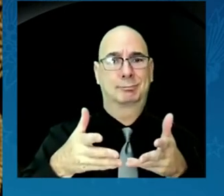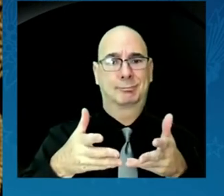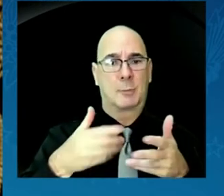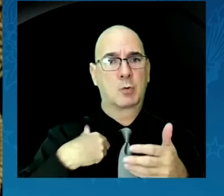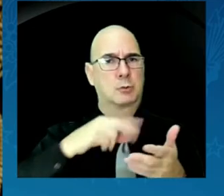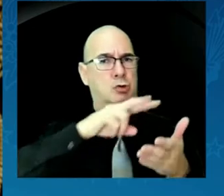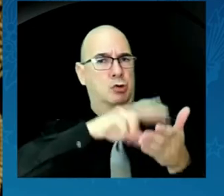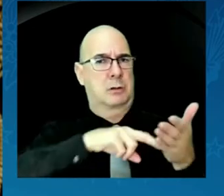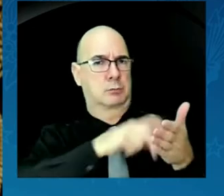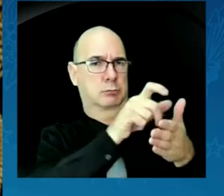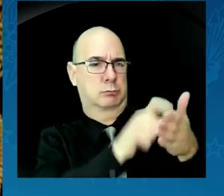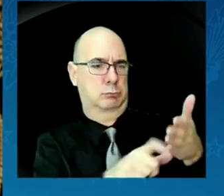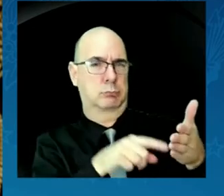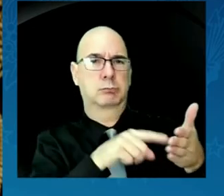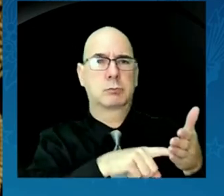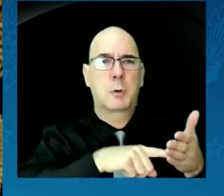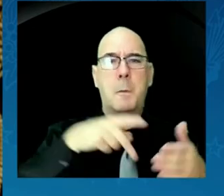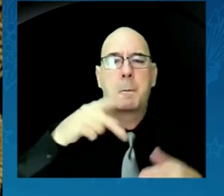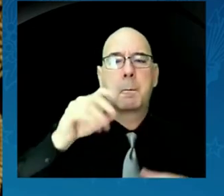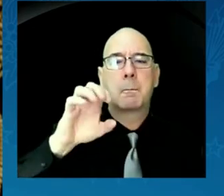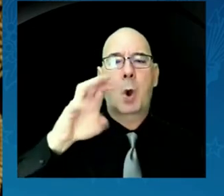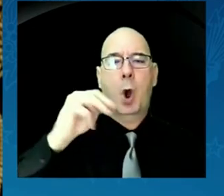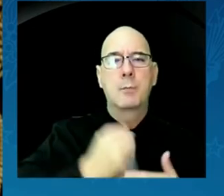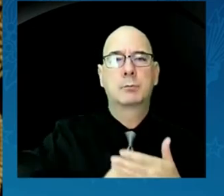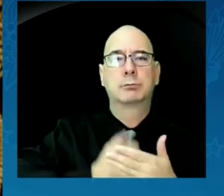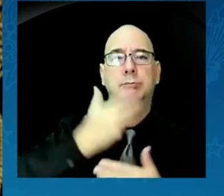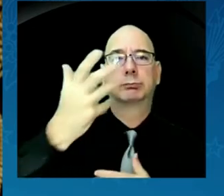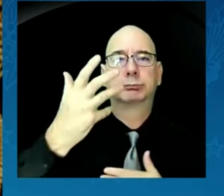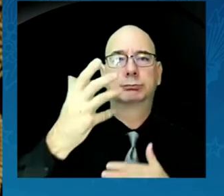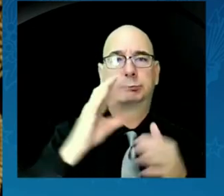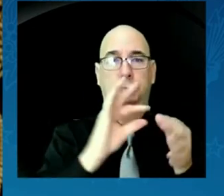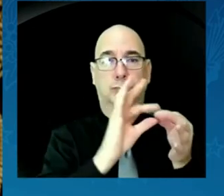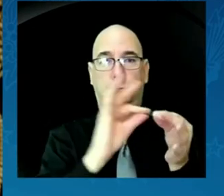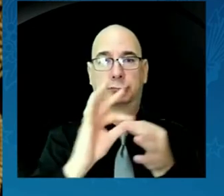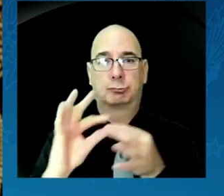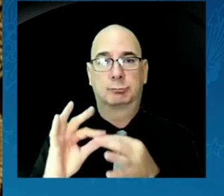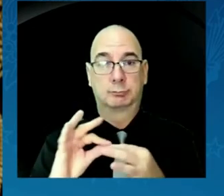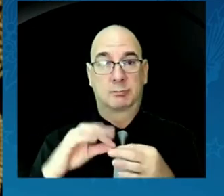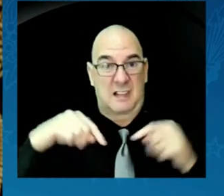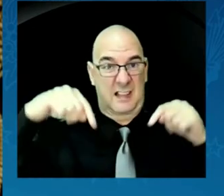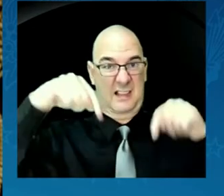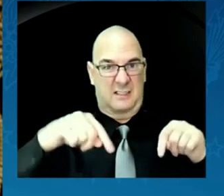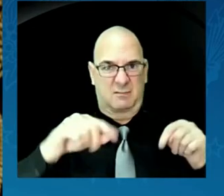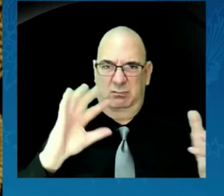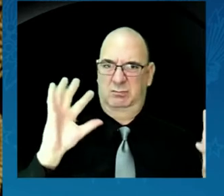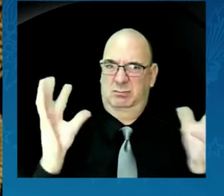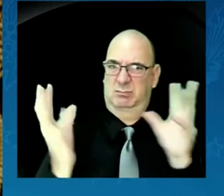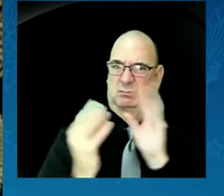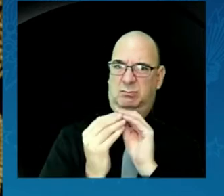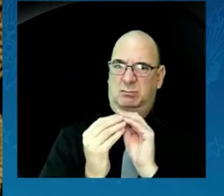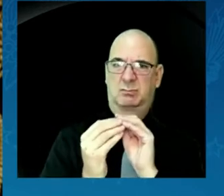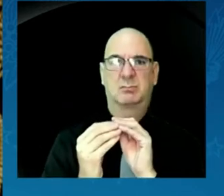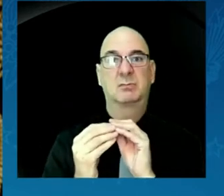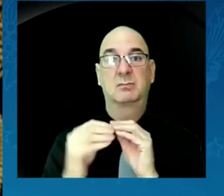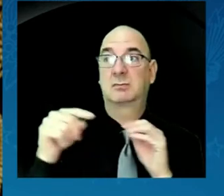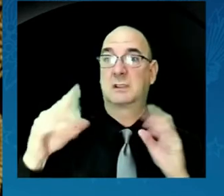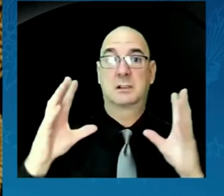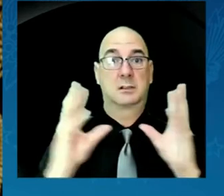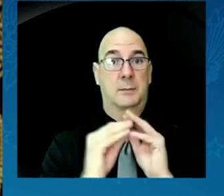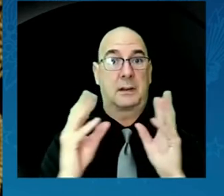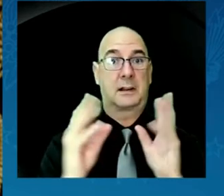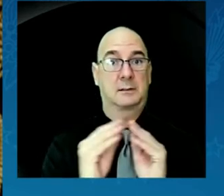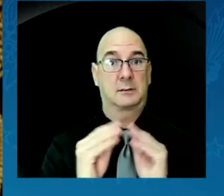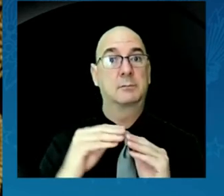about it because this is a summit, is one meaning of the word, and summit is also a highest peak. And we go to those peaks